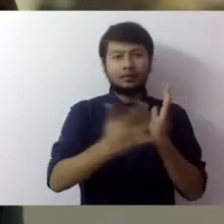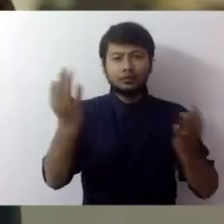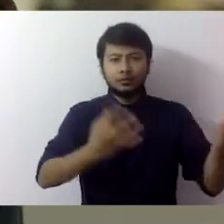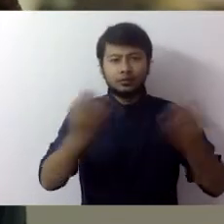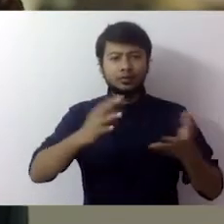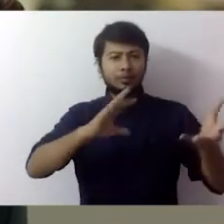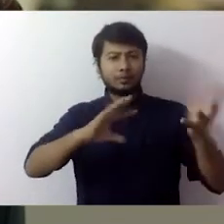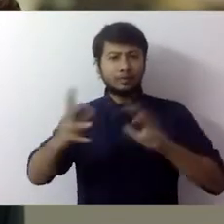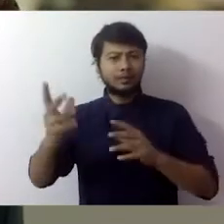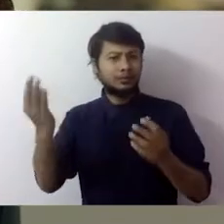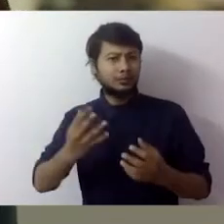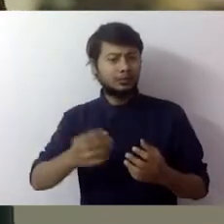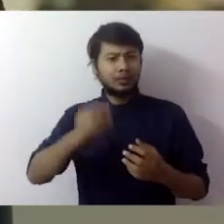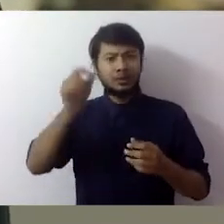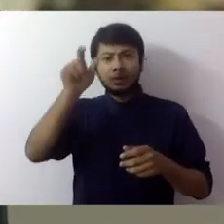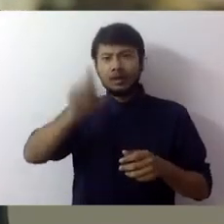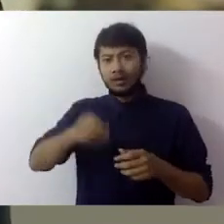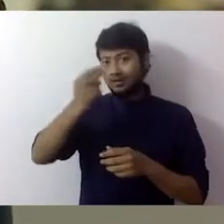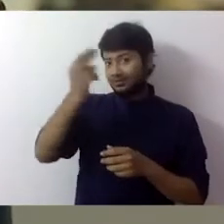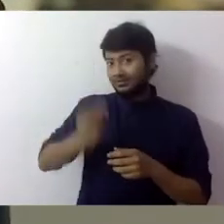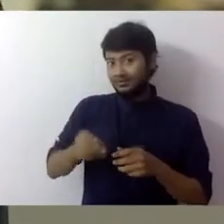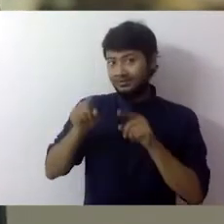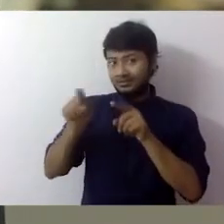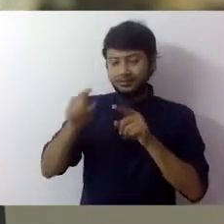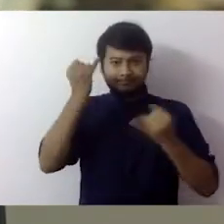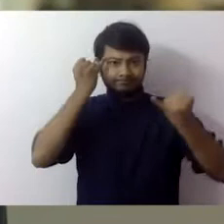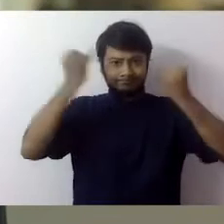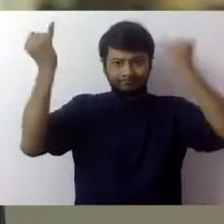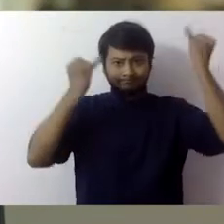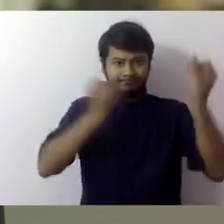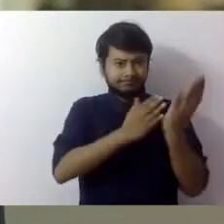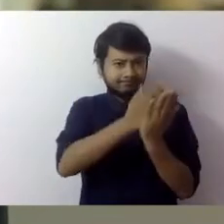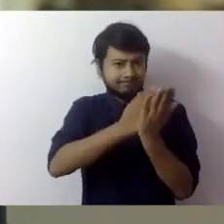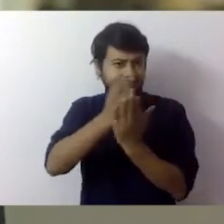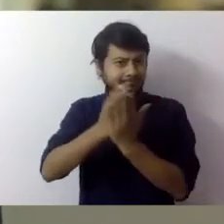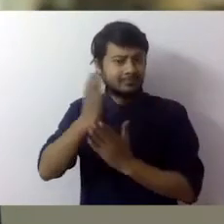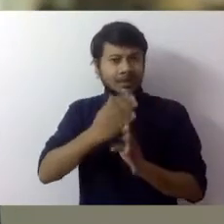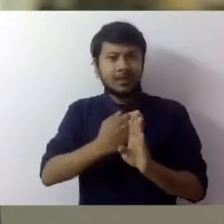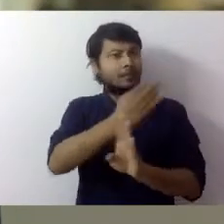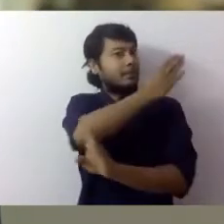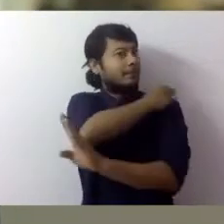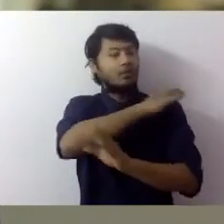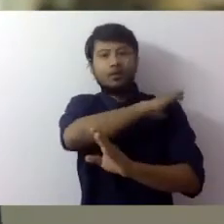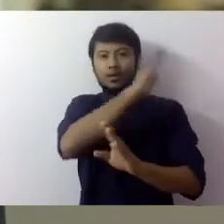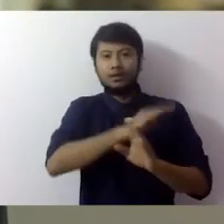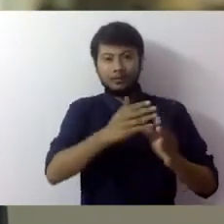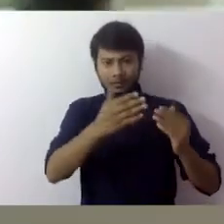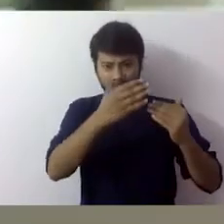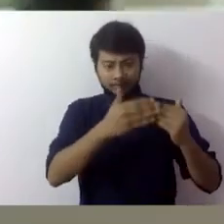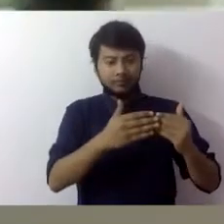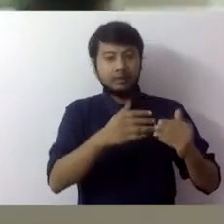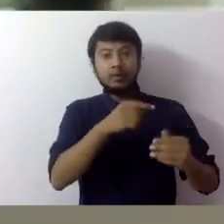new techniques, new machines and new artistic methods were being invented like never before, each leading the way for the next one.